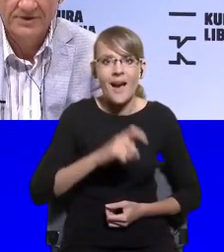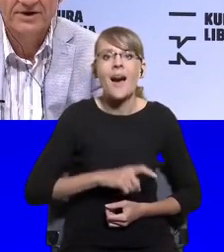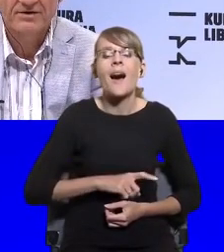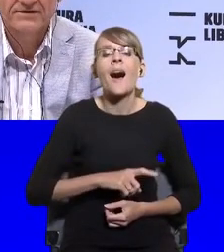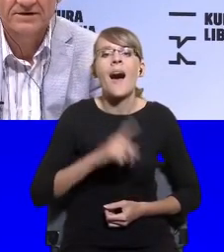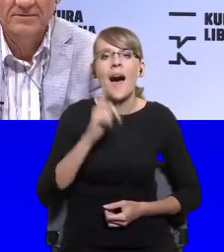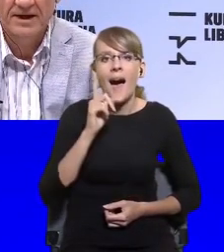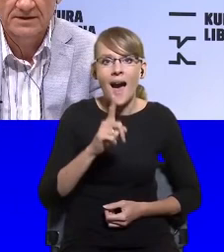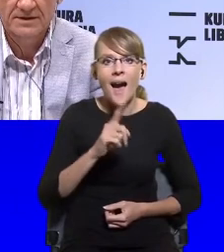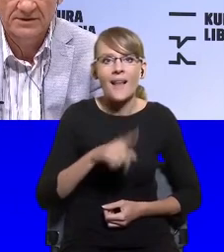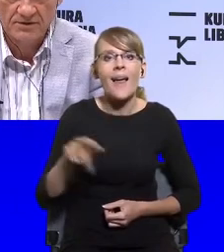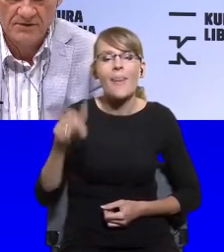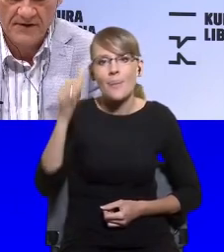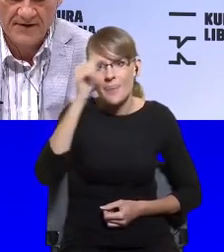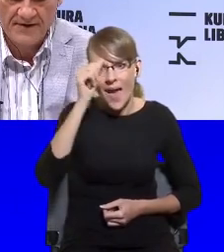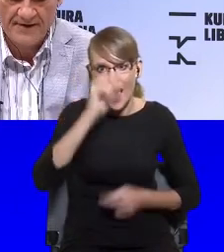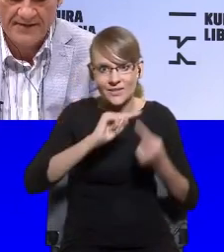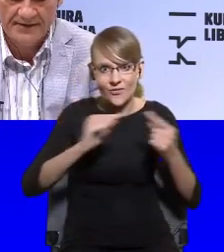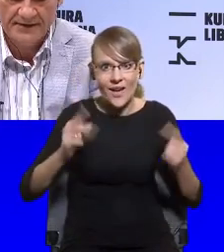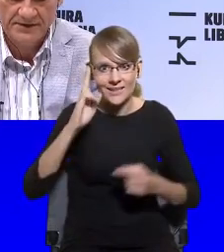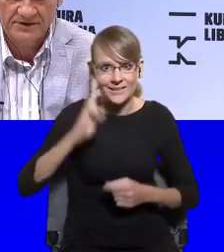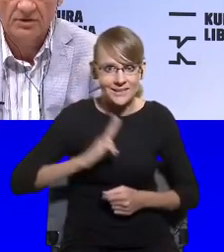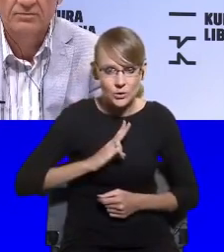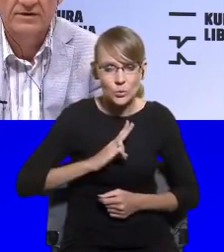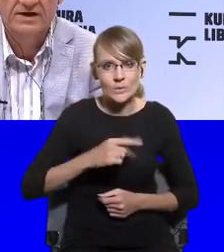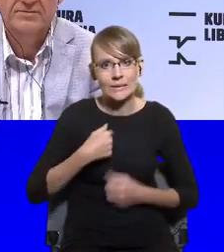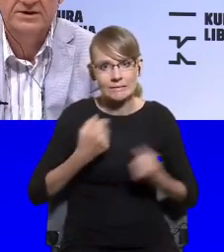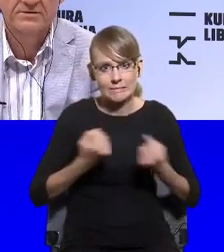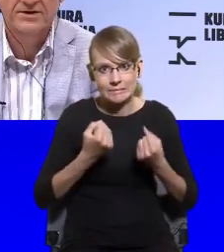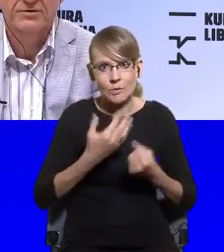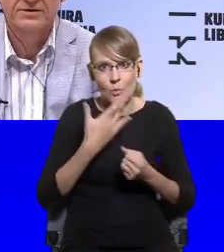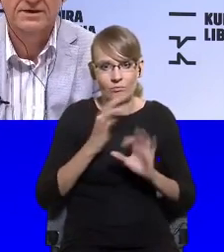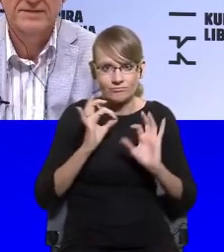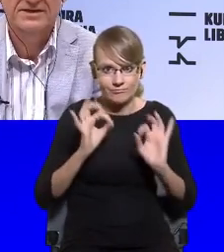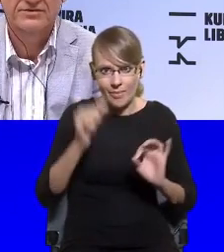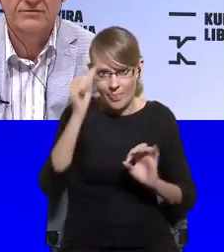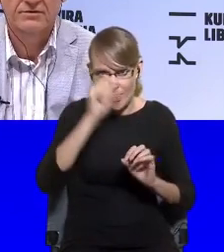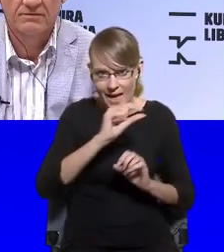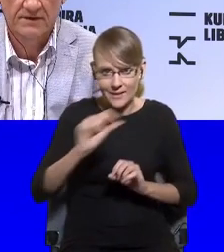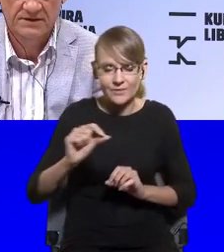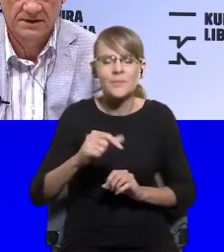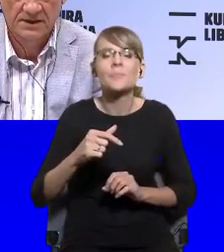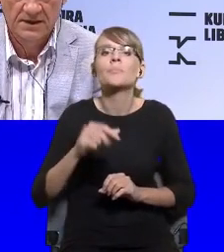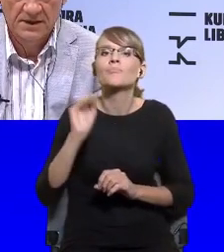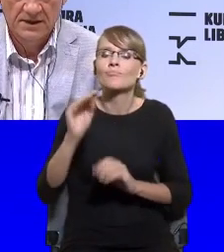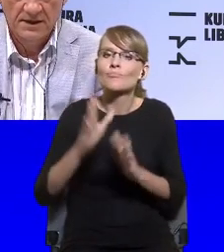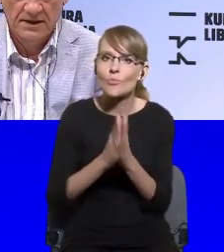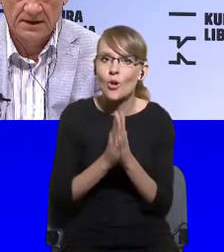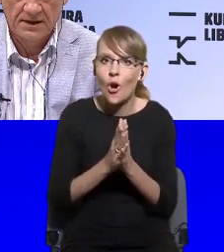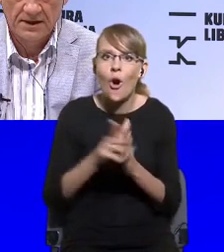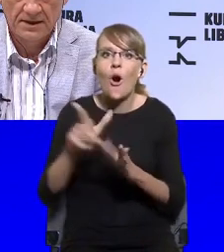To kick off the debate, so he's not with us, but he recorded a message for all of us,